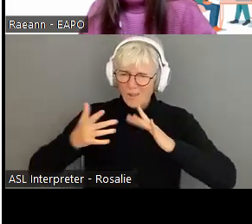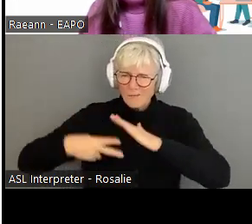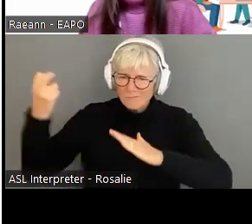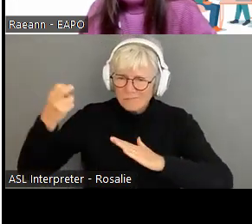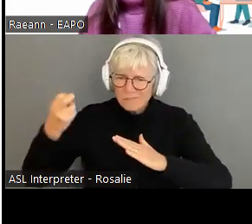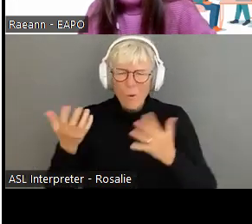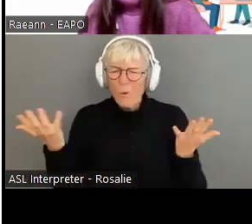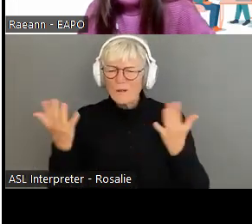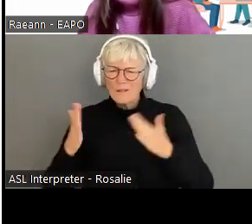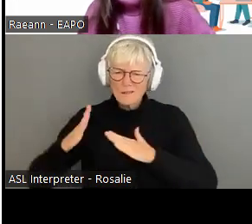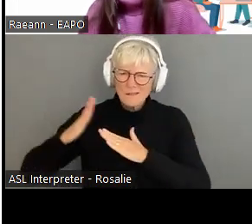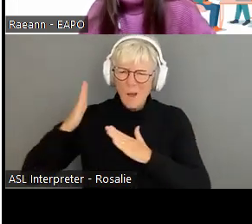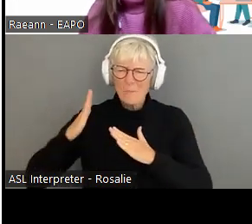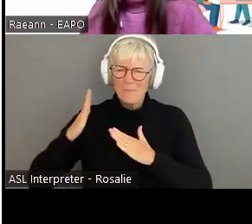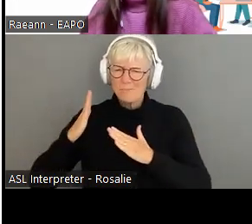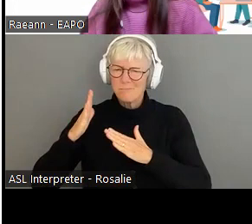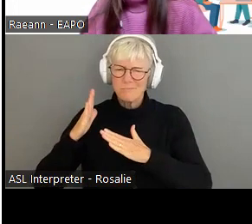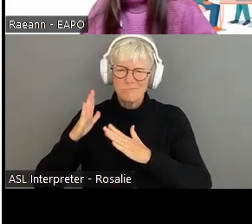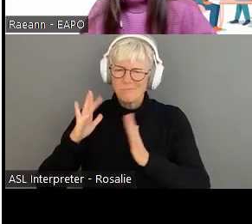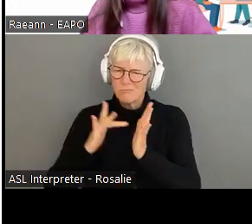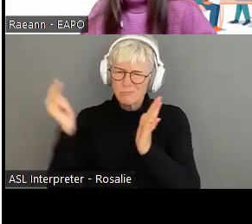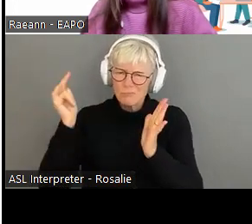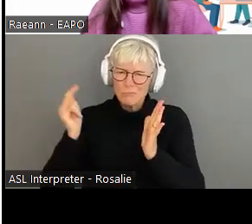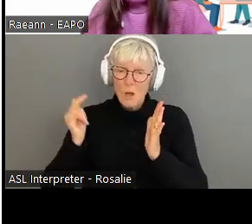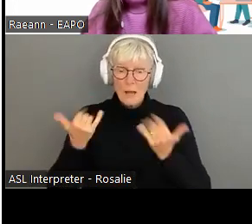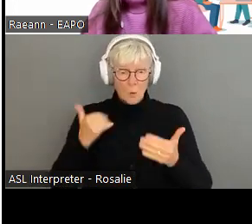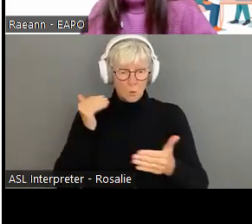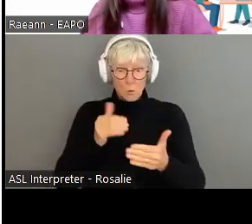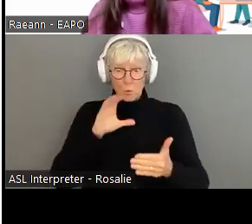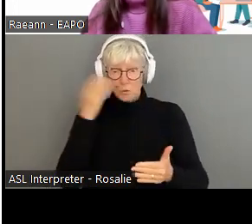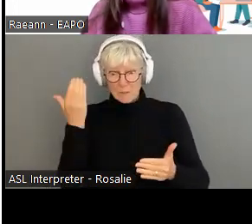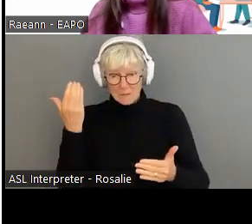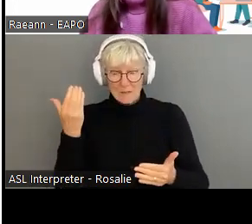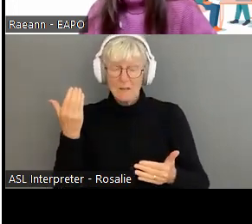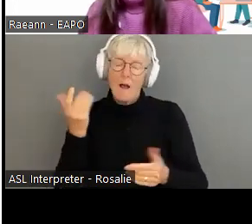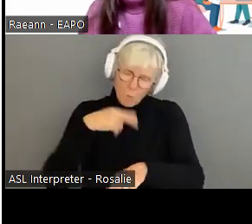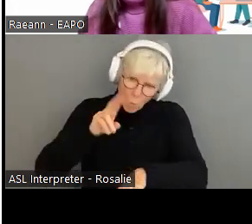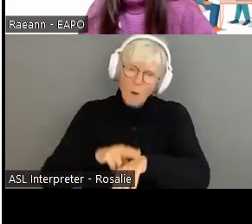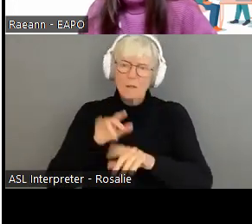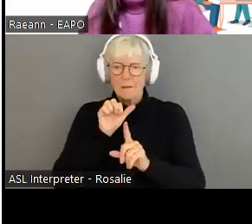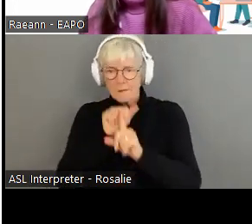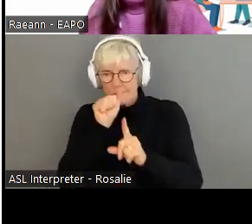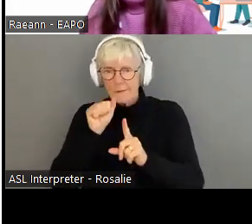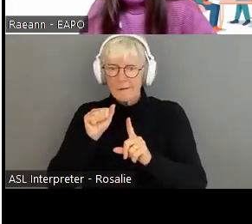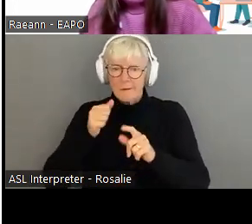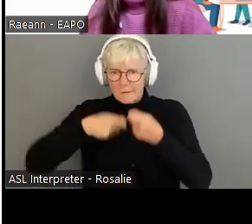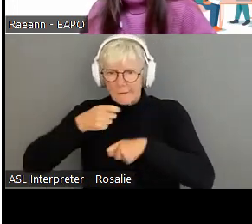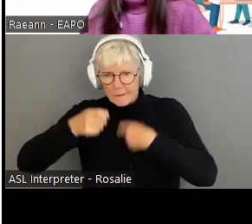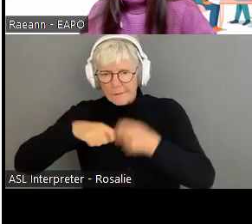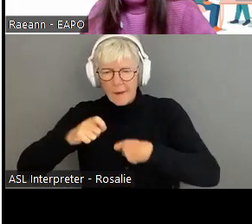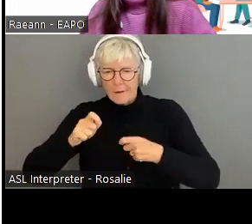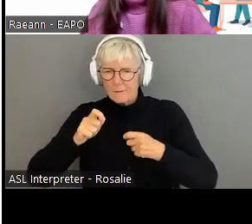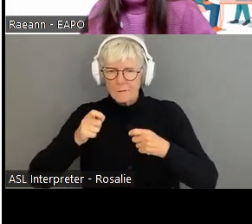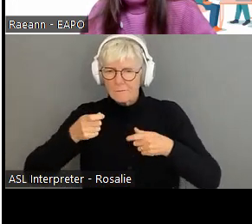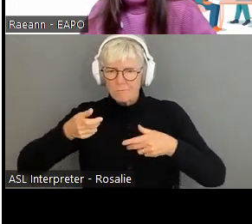you know, right now we're coming into Christmas. Um, I know the frauds change all the time. Um, but is there something that